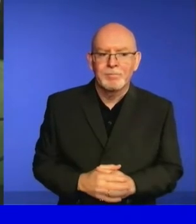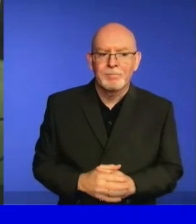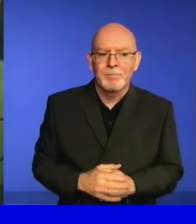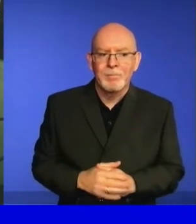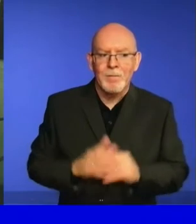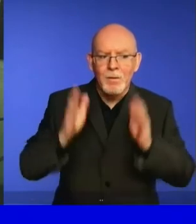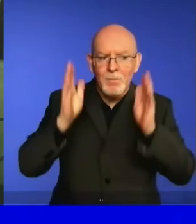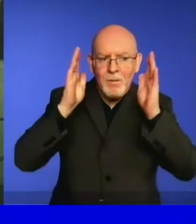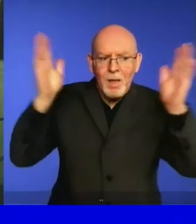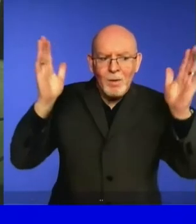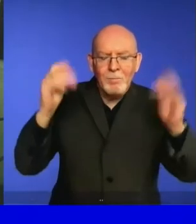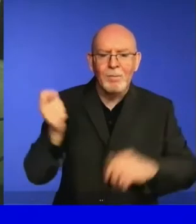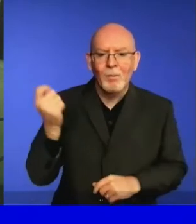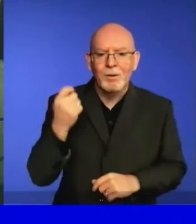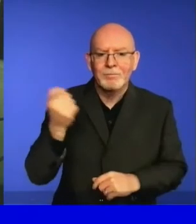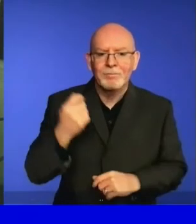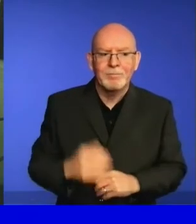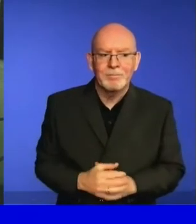Malaysia,